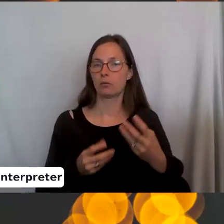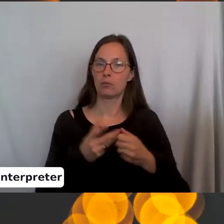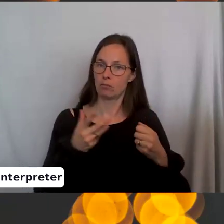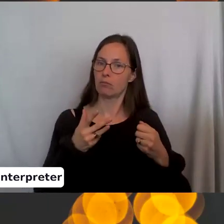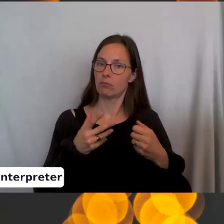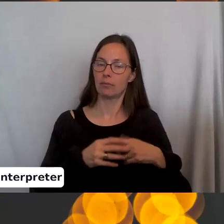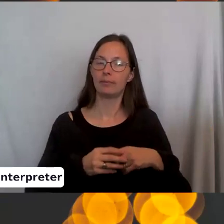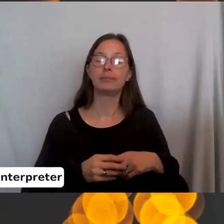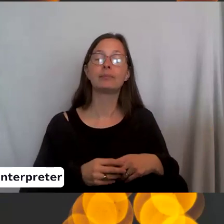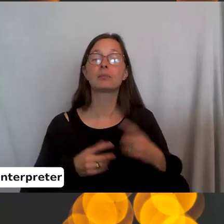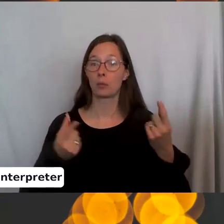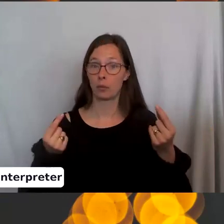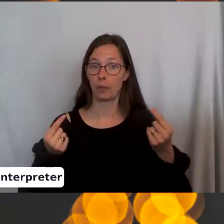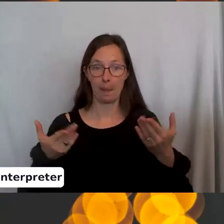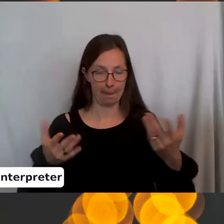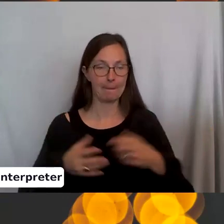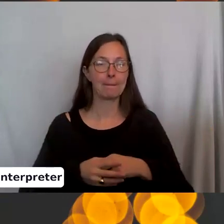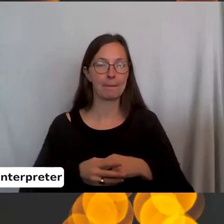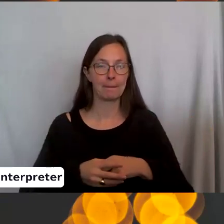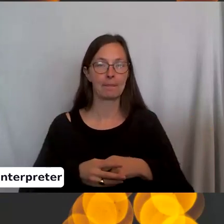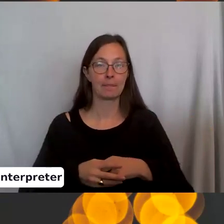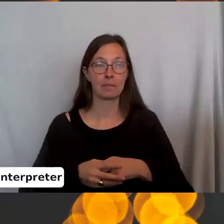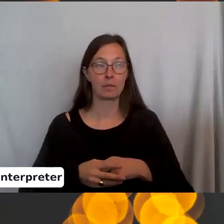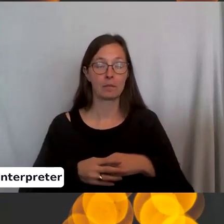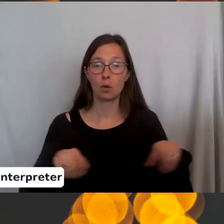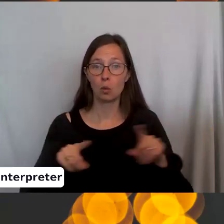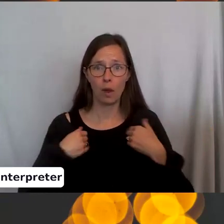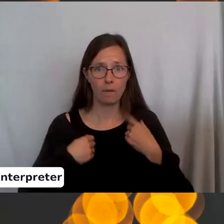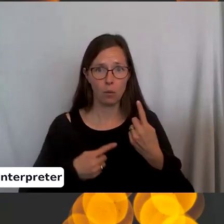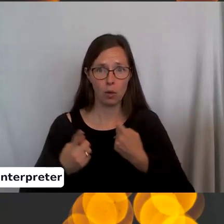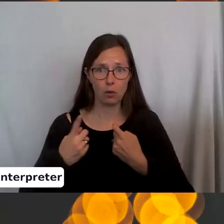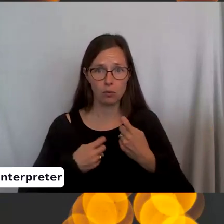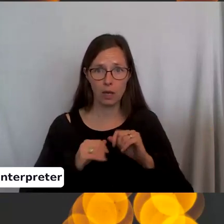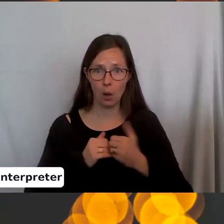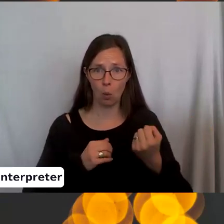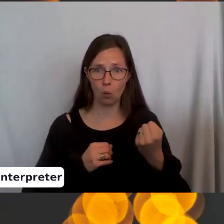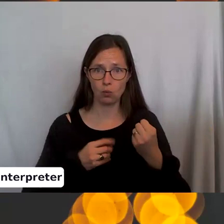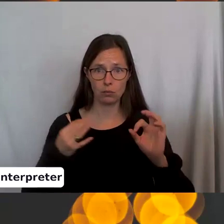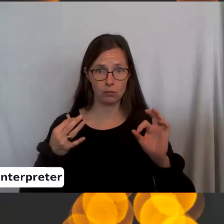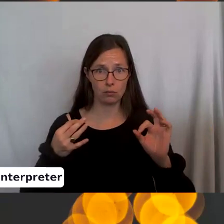So you are going to, here we go. Does anyone have questions about how to hold this?